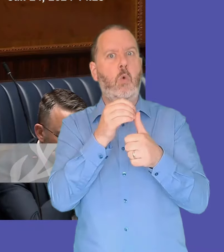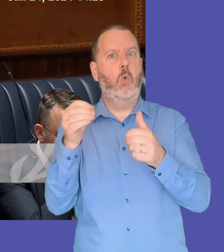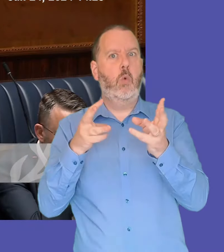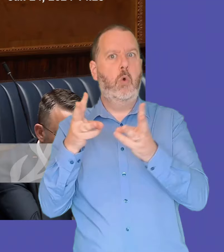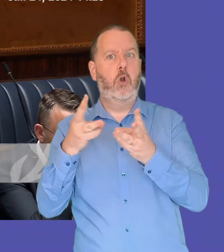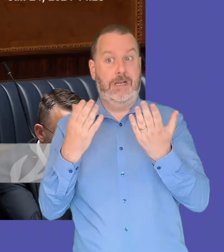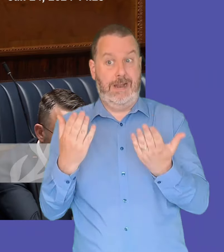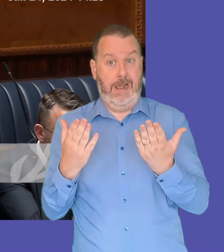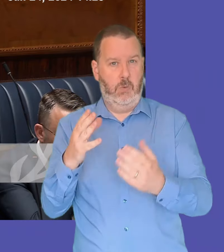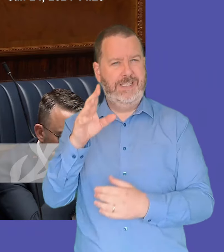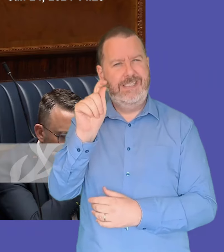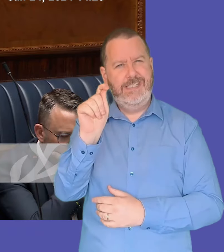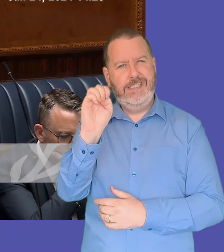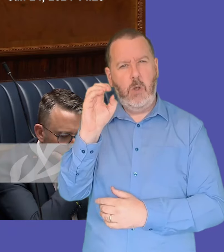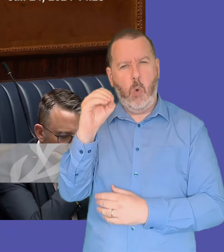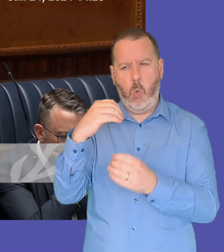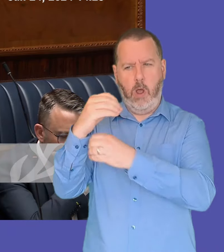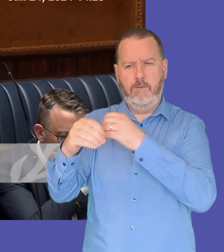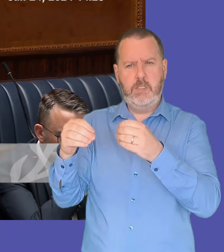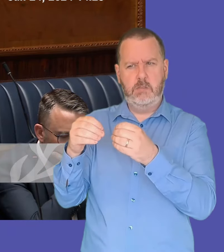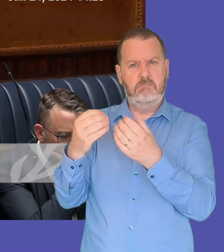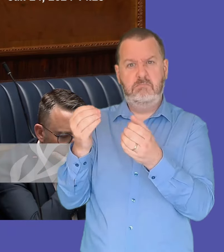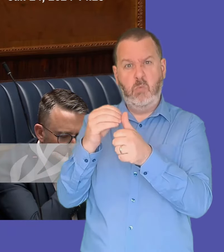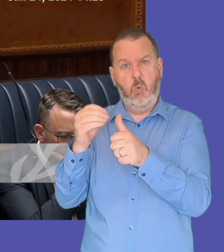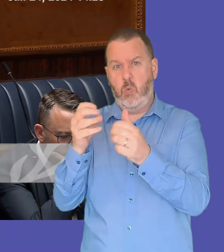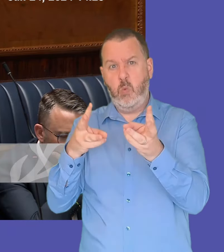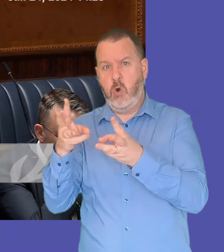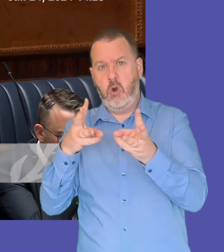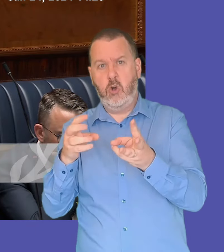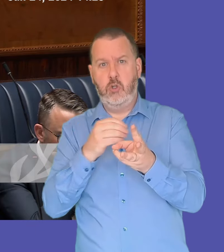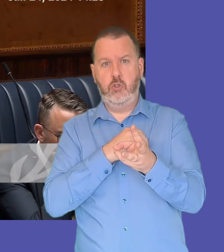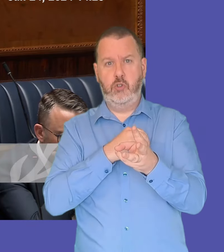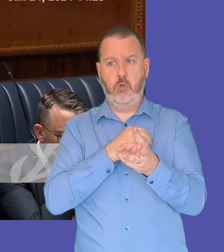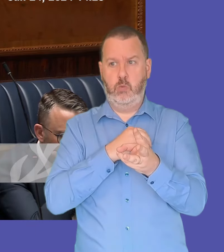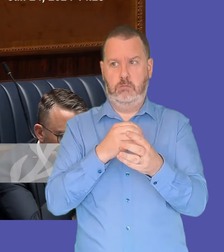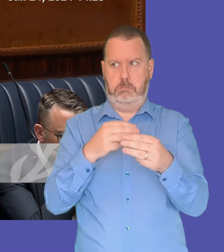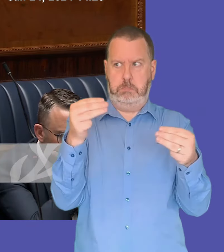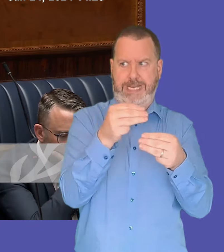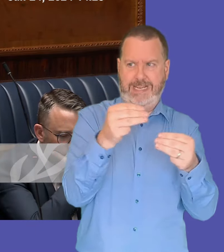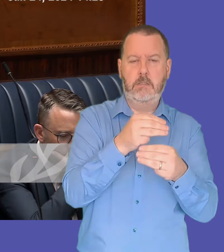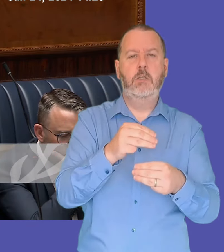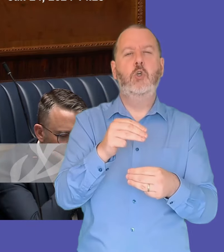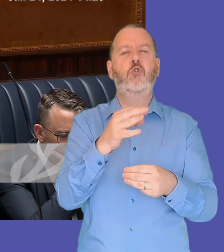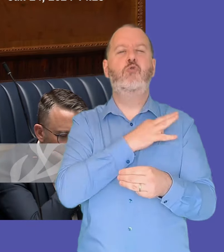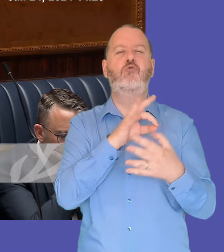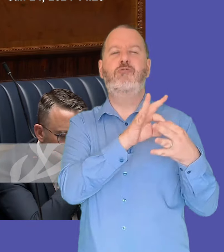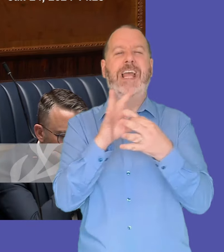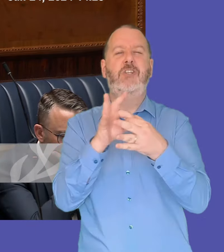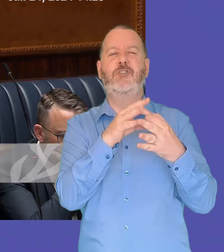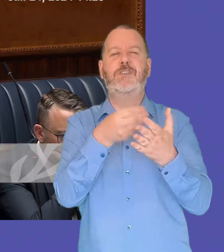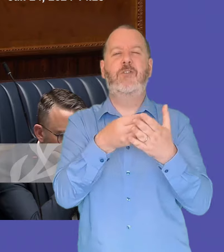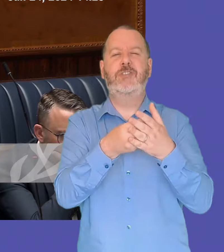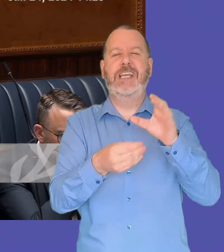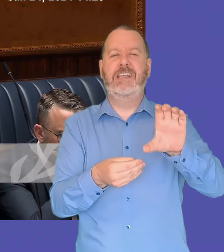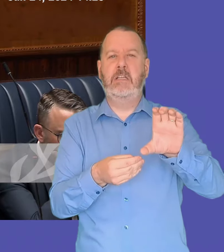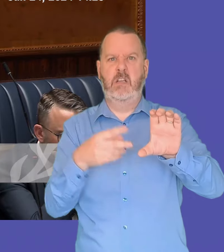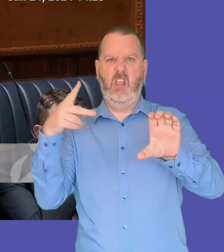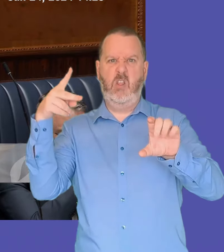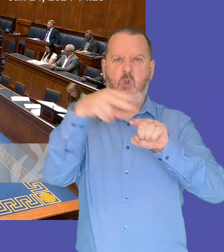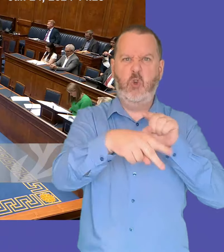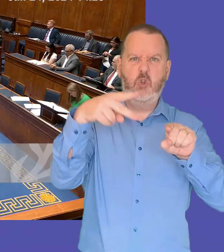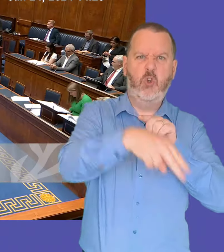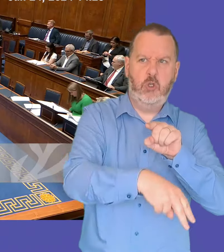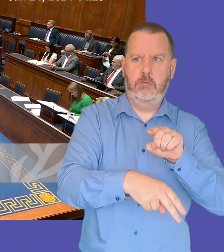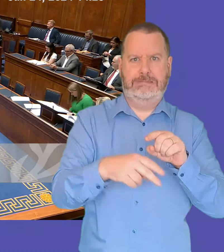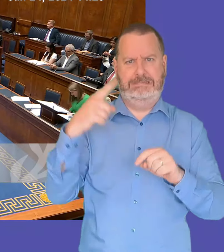office to protect and insulate good relations funding from cuts in this financial year and the next given the difficult budgetary position